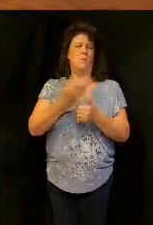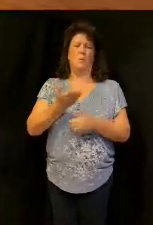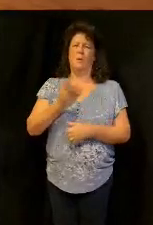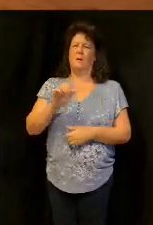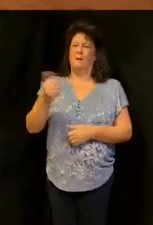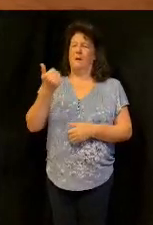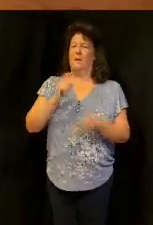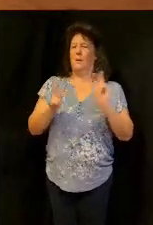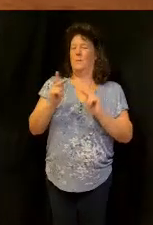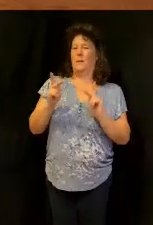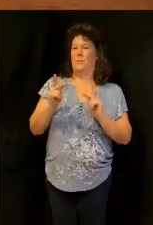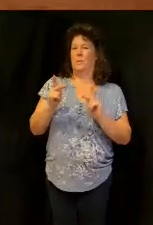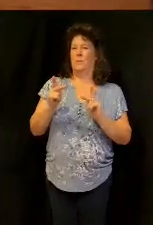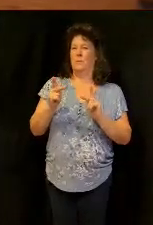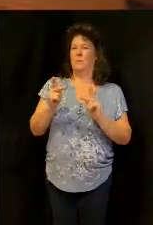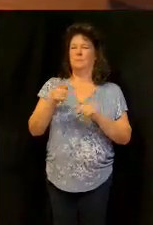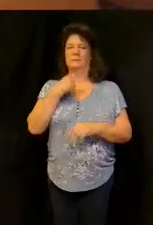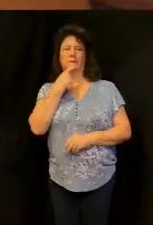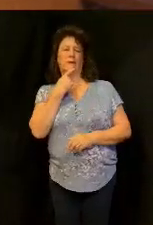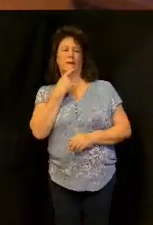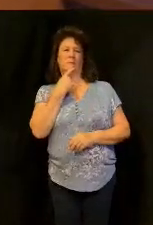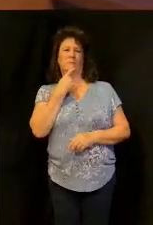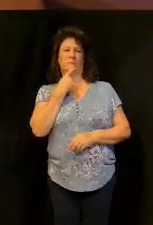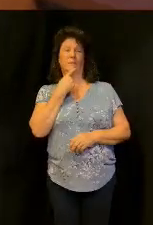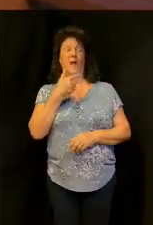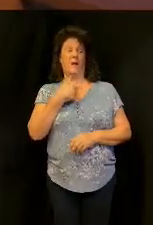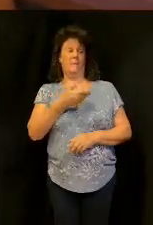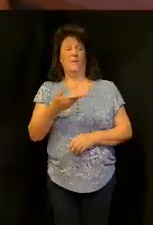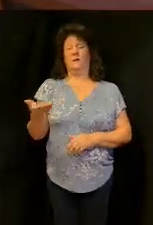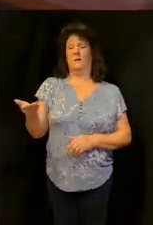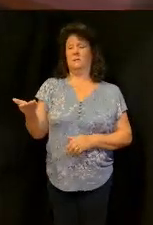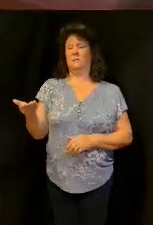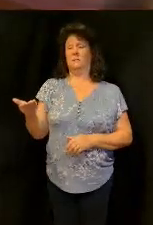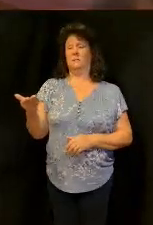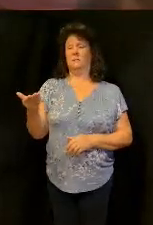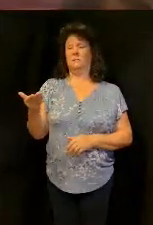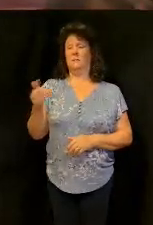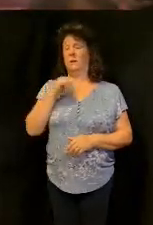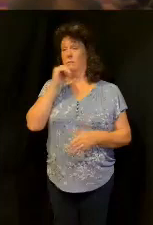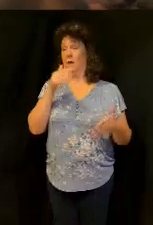I'm not against you having stuff I have stuff you have stuff we all have stuff